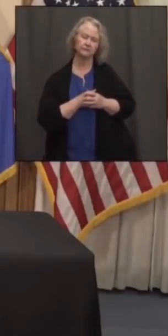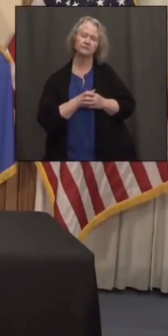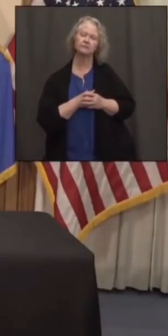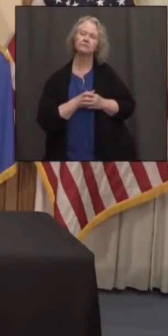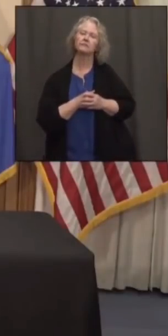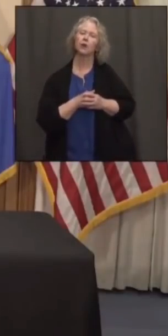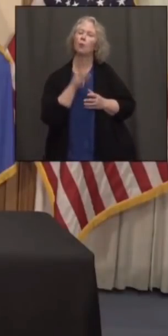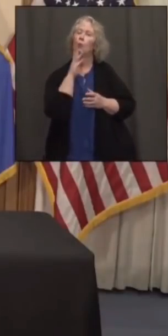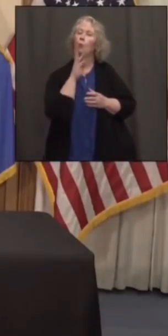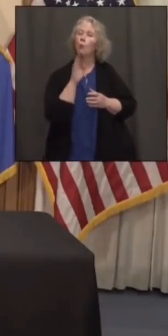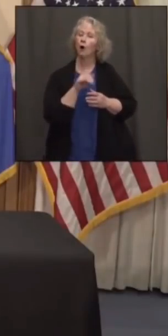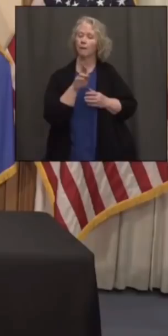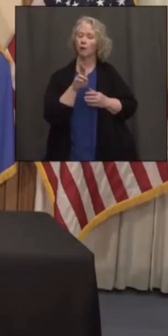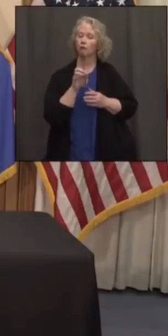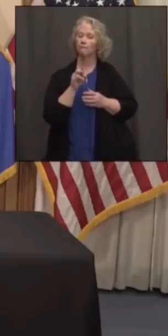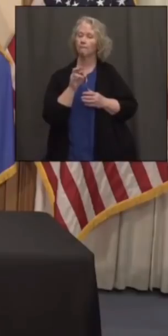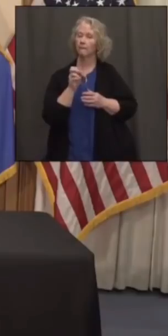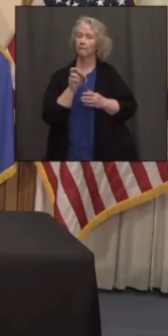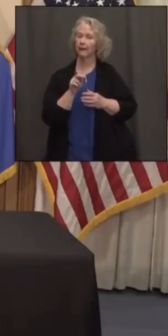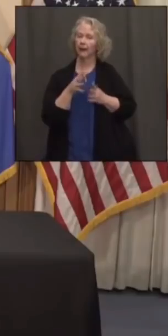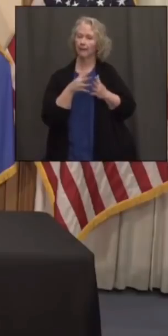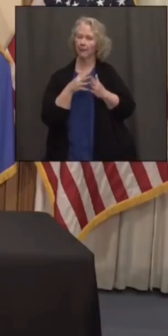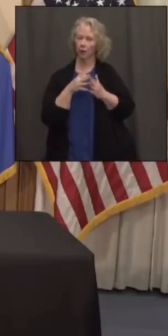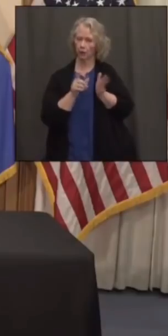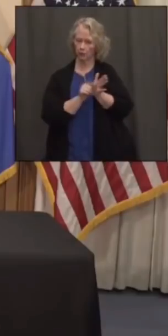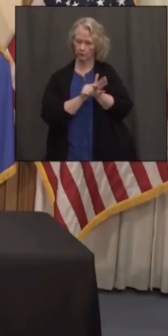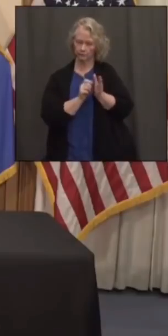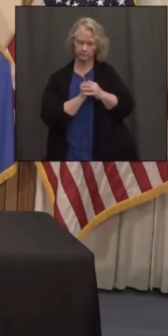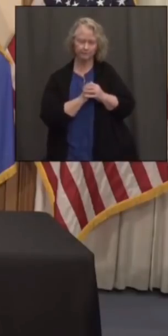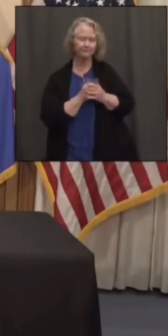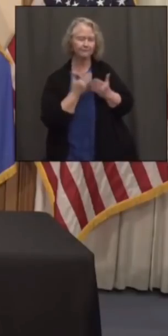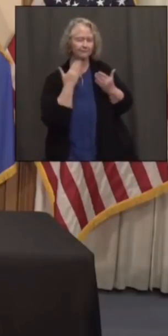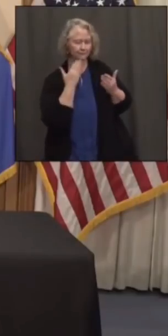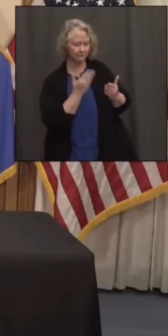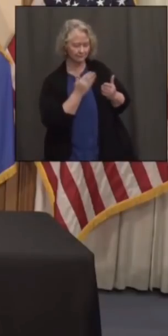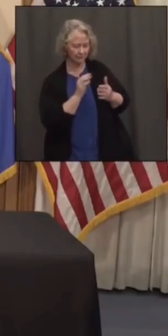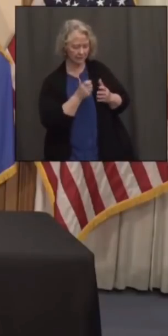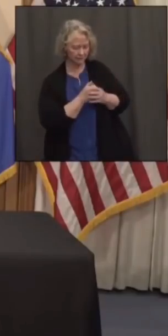The Waterbury Republican American. Thanks, Max.